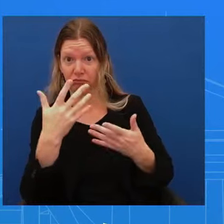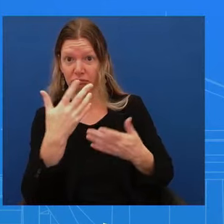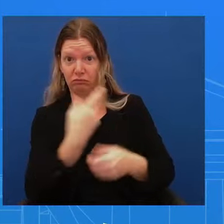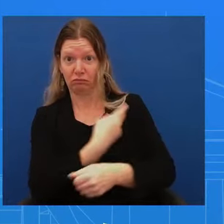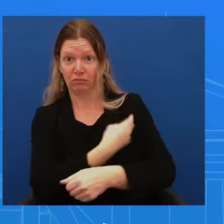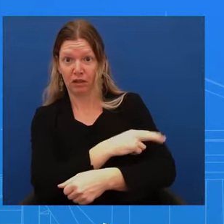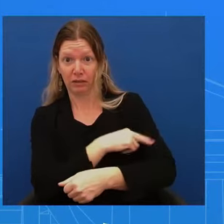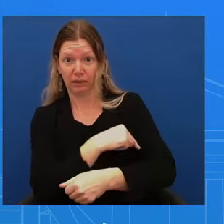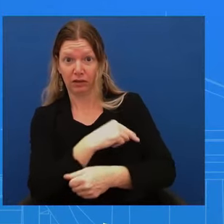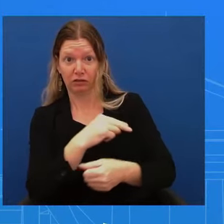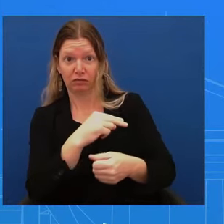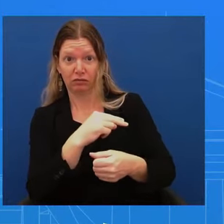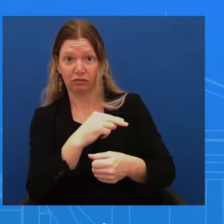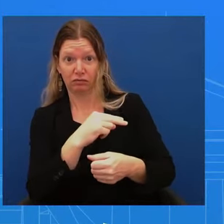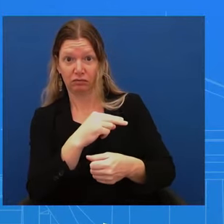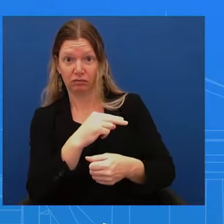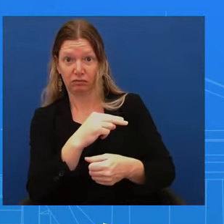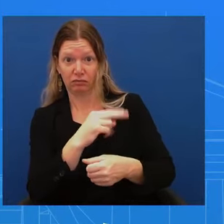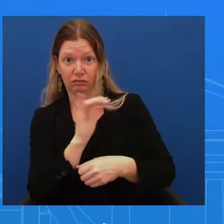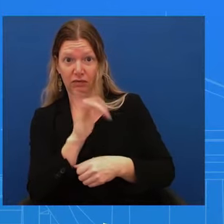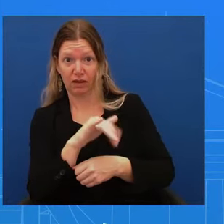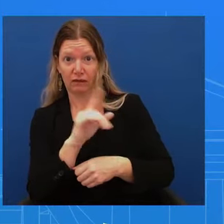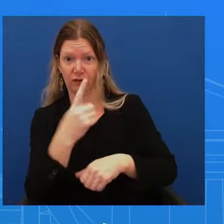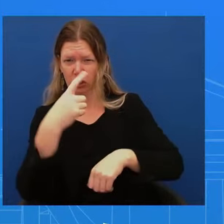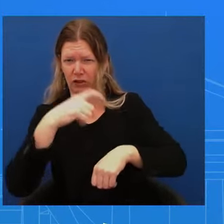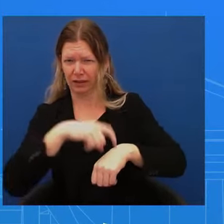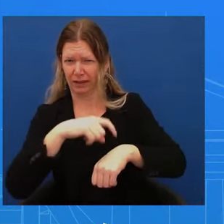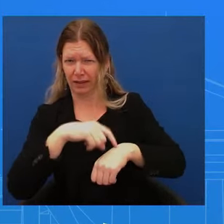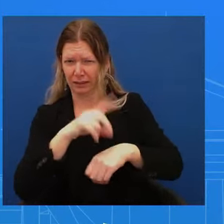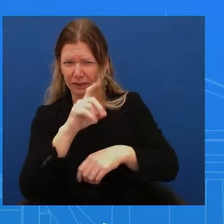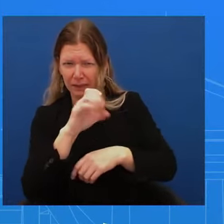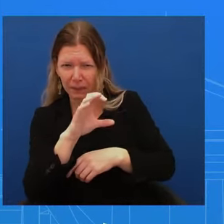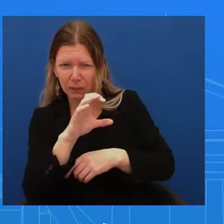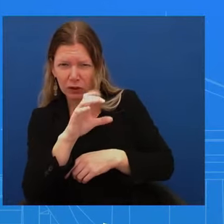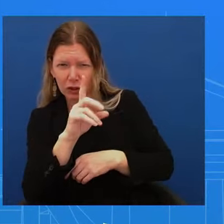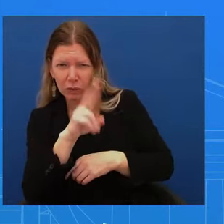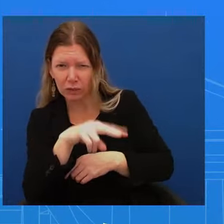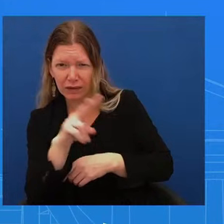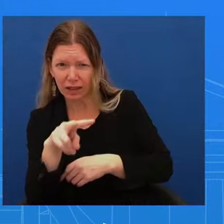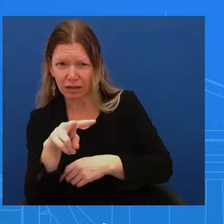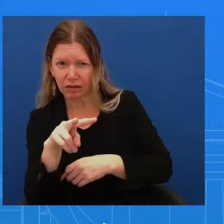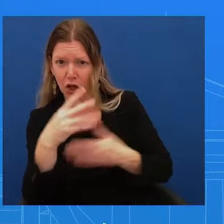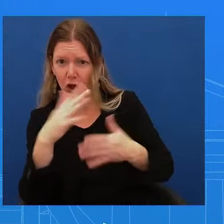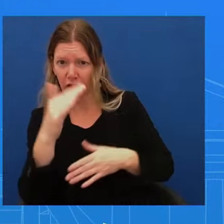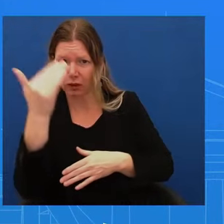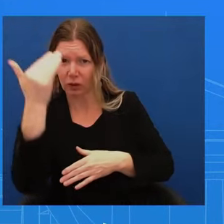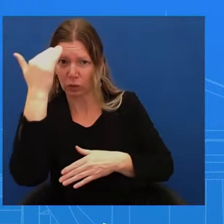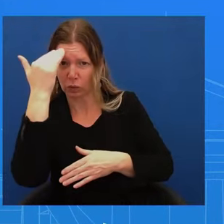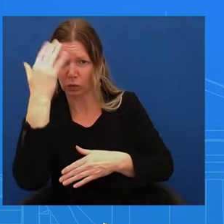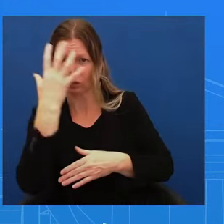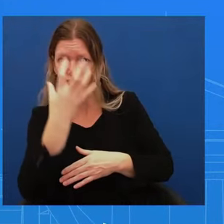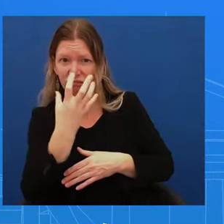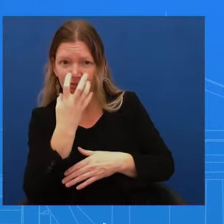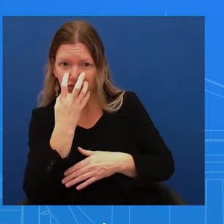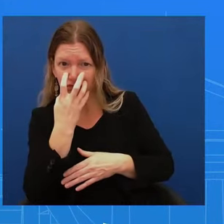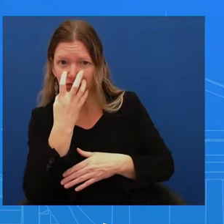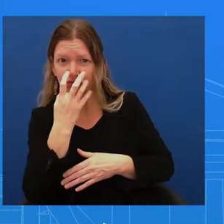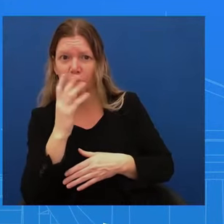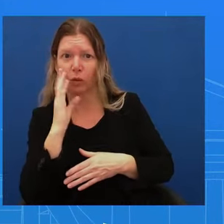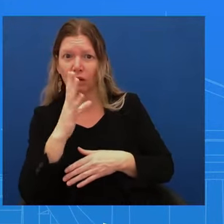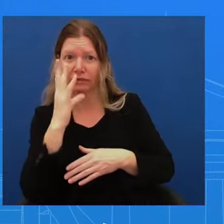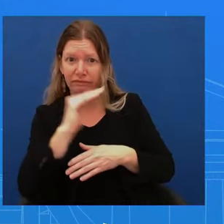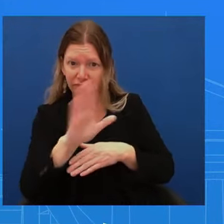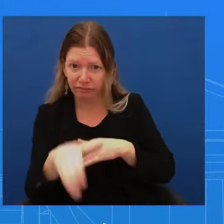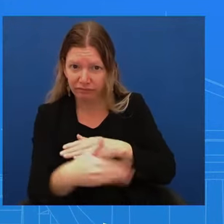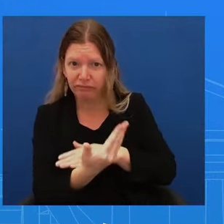he knew he was going to be under general anesthesia. He knew he was going to be spending the night and transferred authority to his deputy